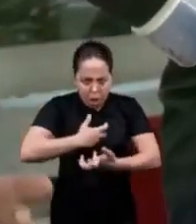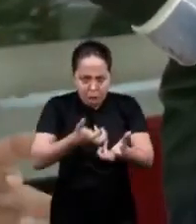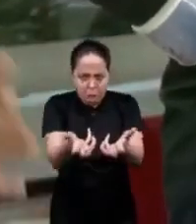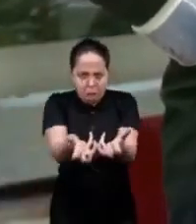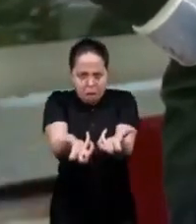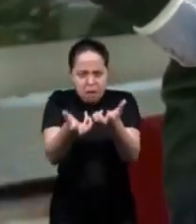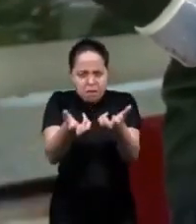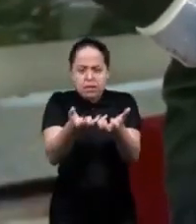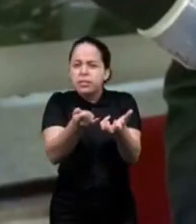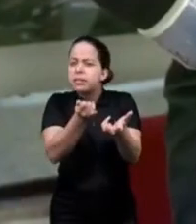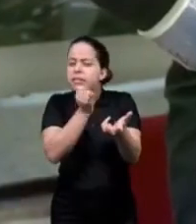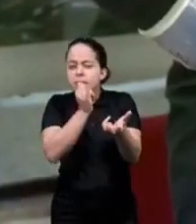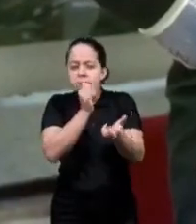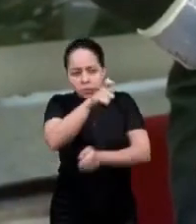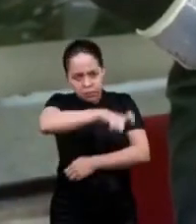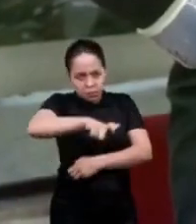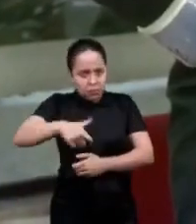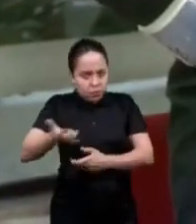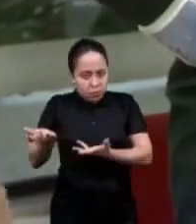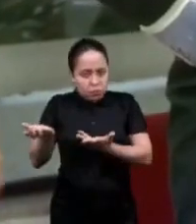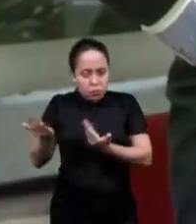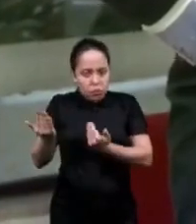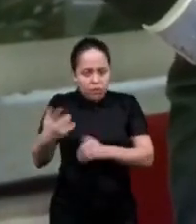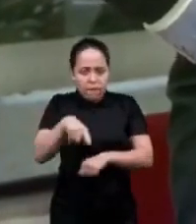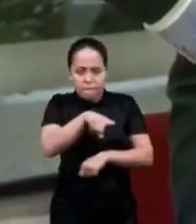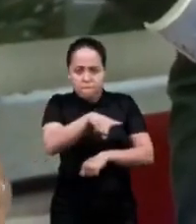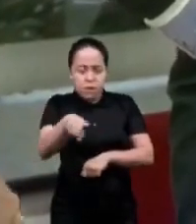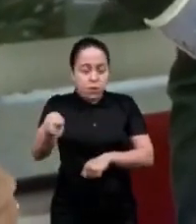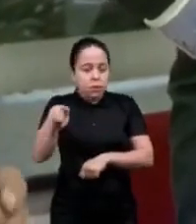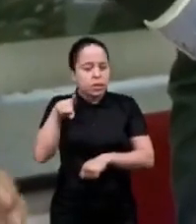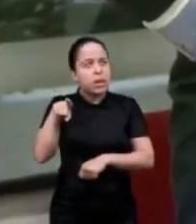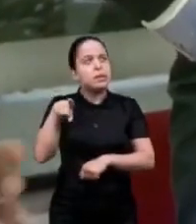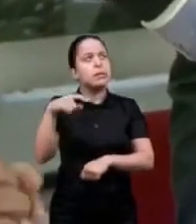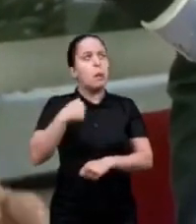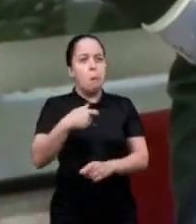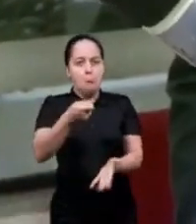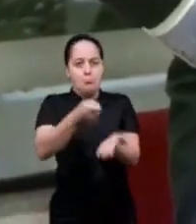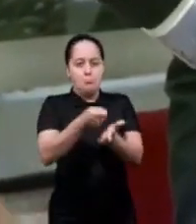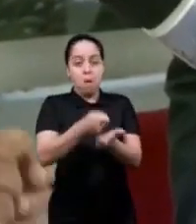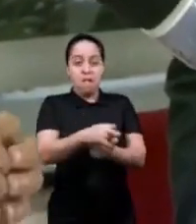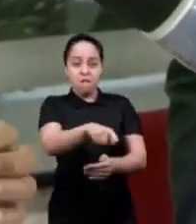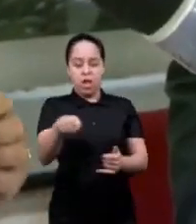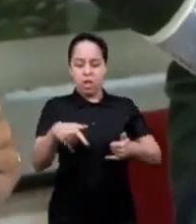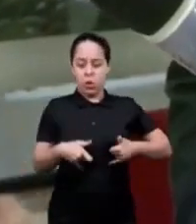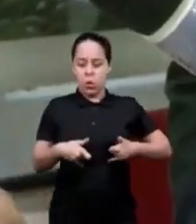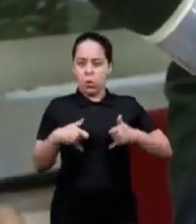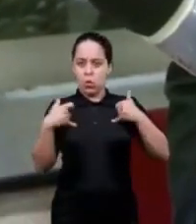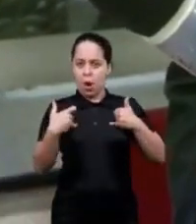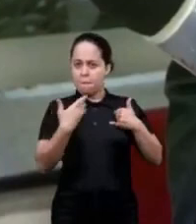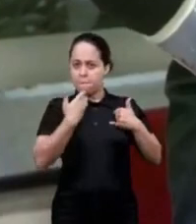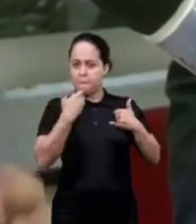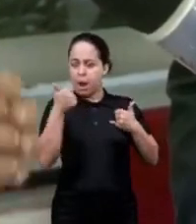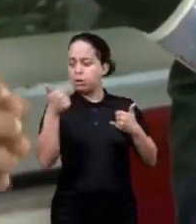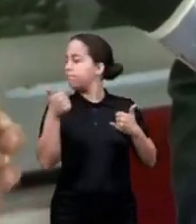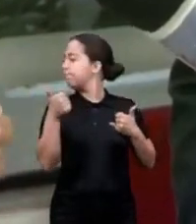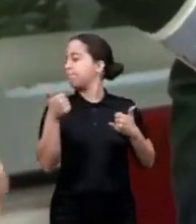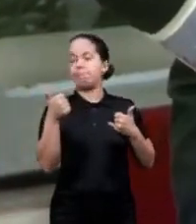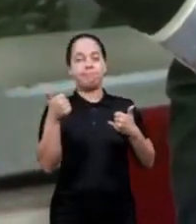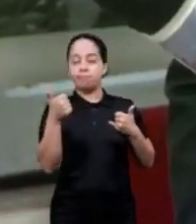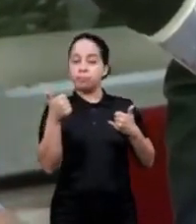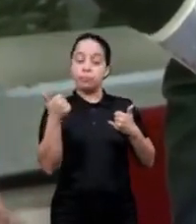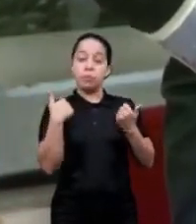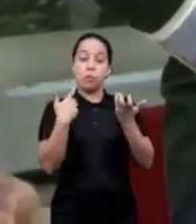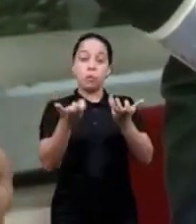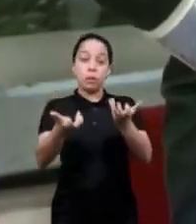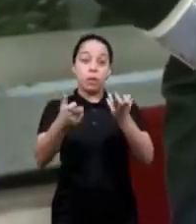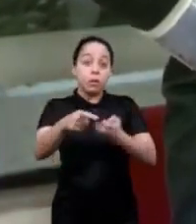I don't want to compliment them say that you are the best and the greatest in the world no what we're saying is for